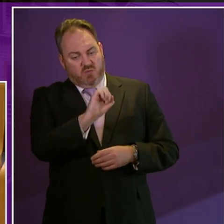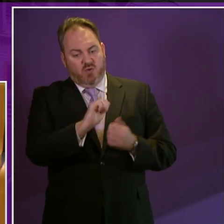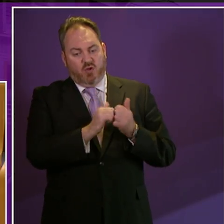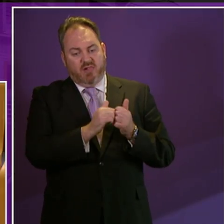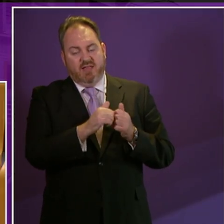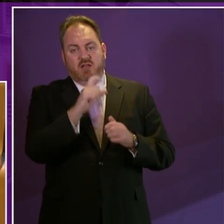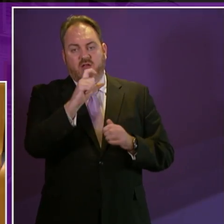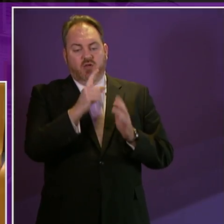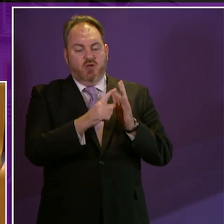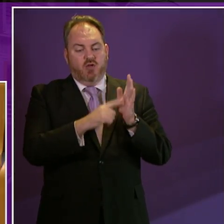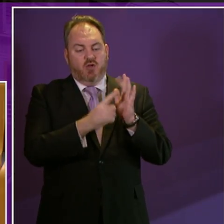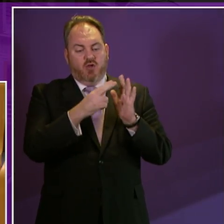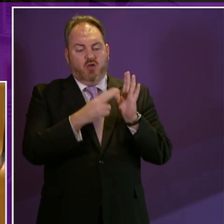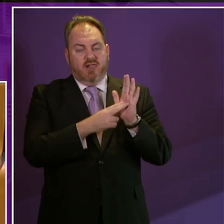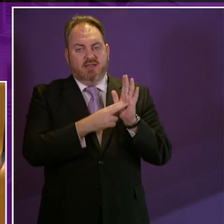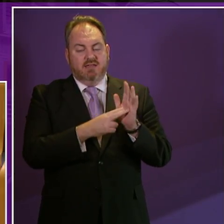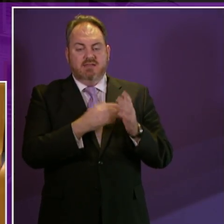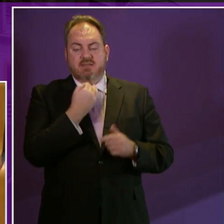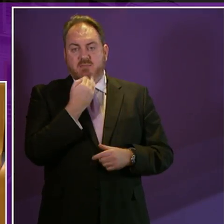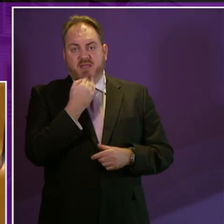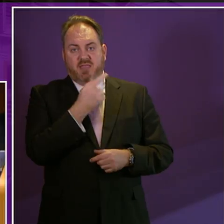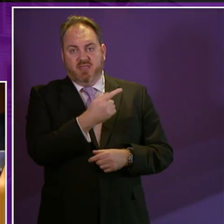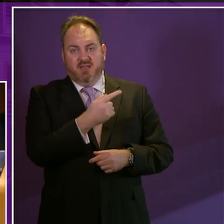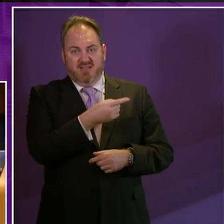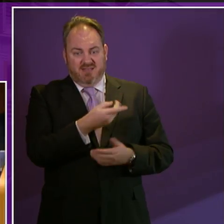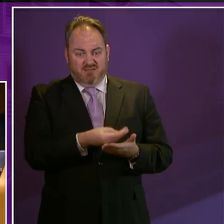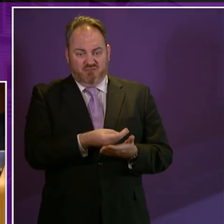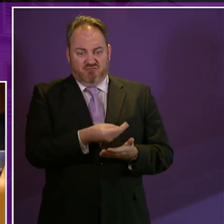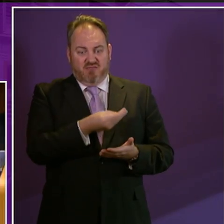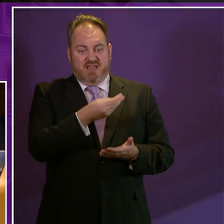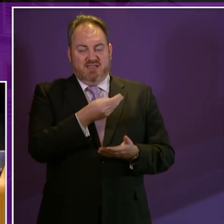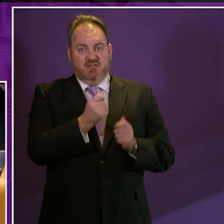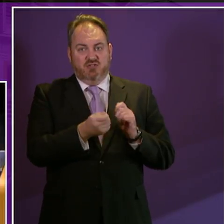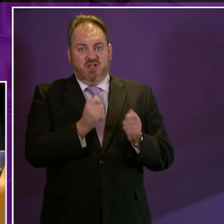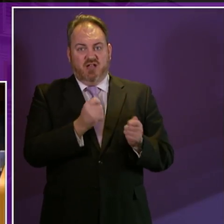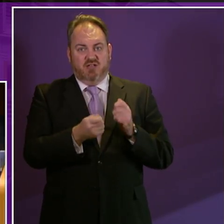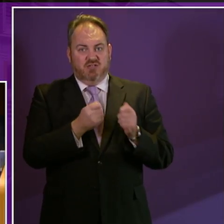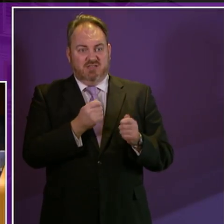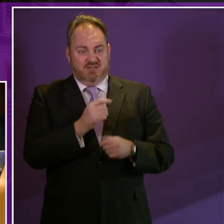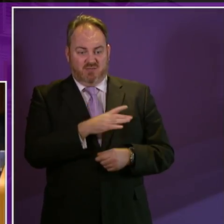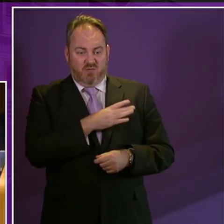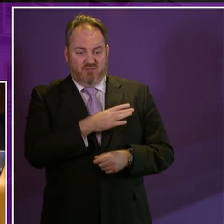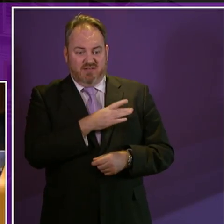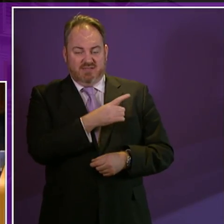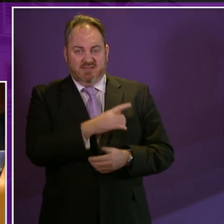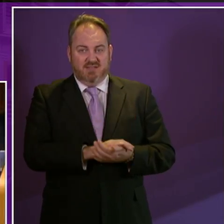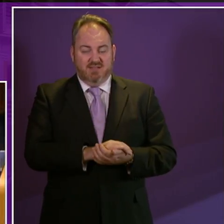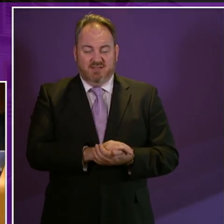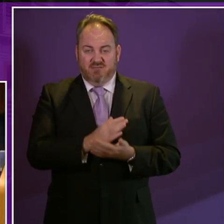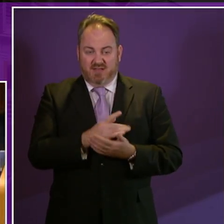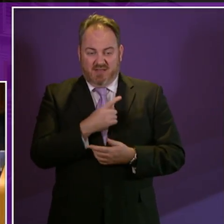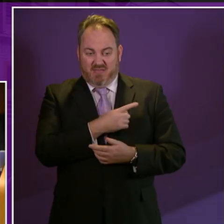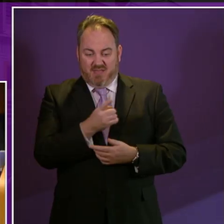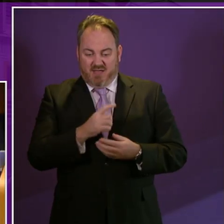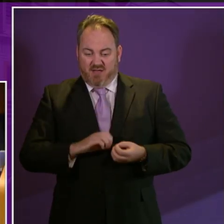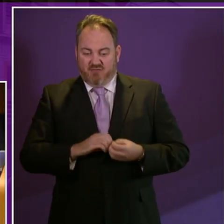hiked up the charges most in Scotland in Dumfries and Galloway I mean there are choices within local authorities and for example they are creating a